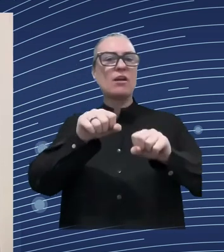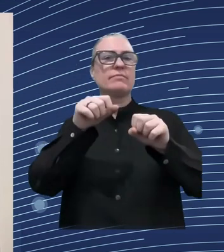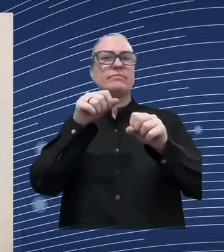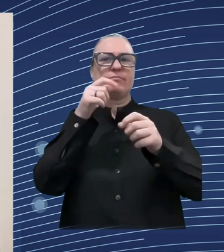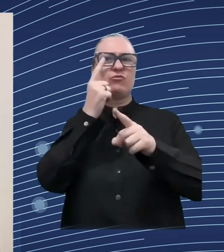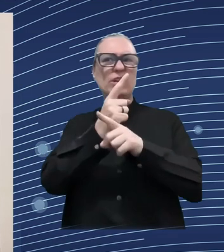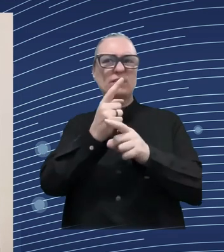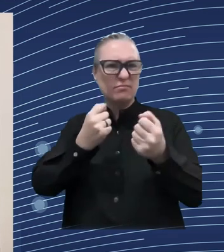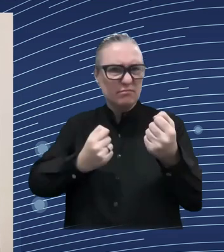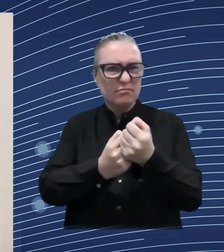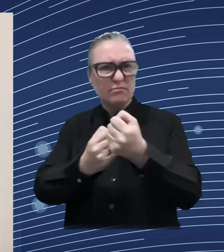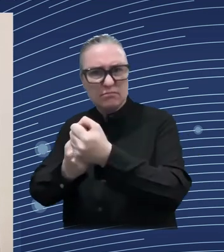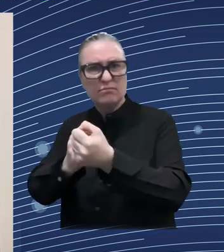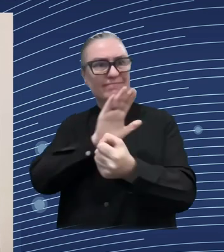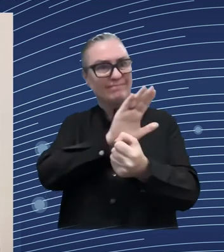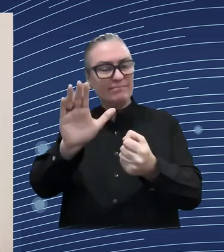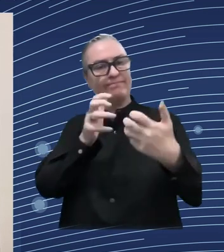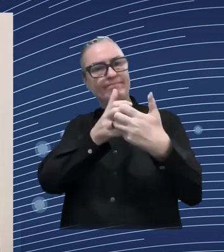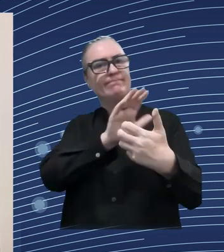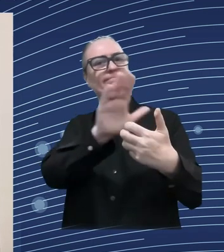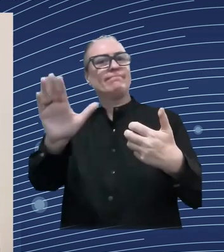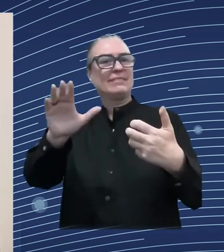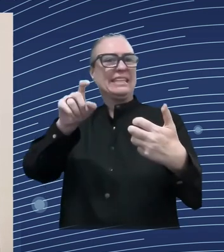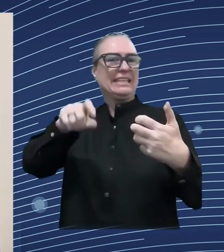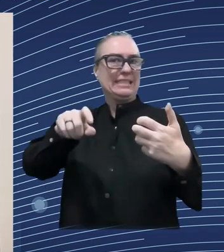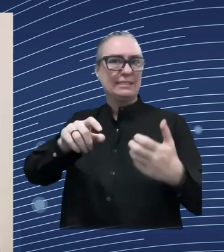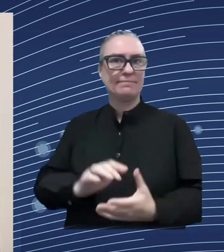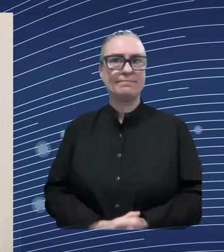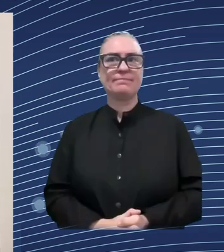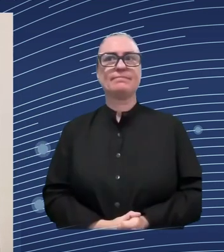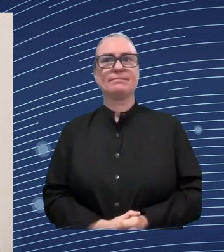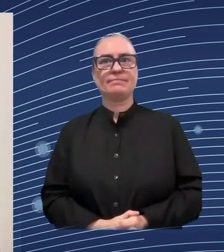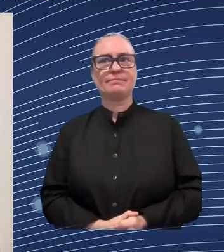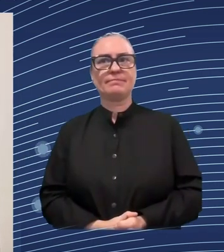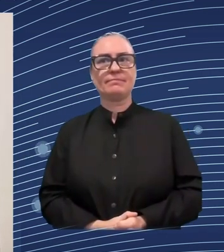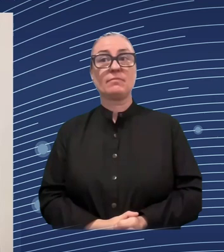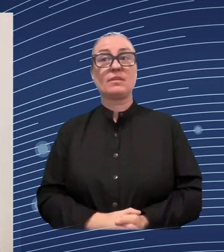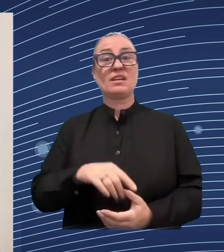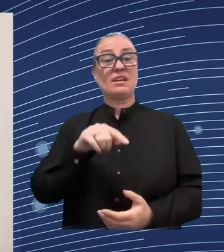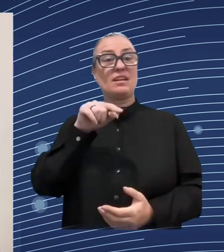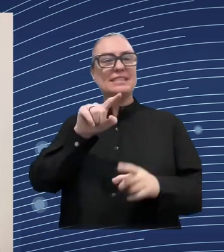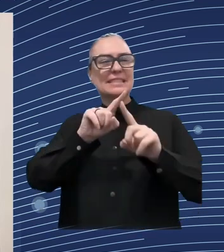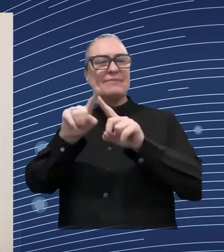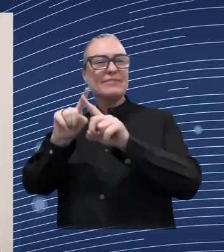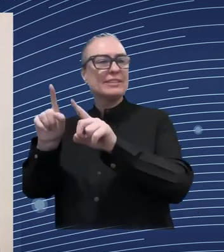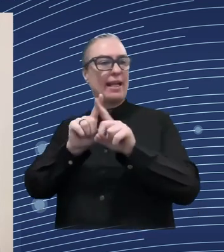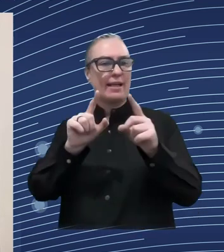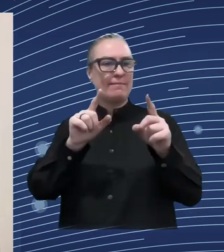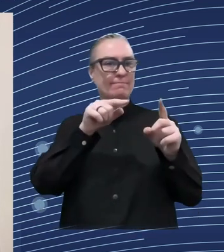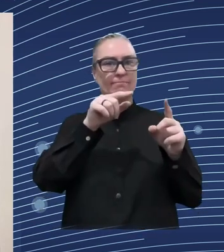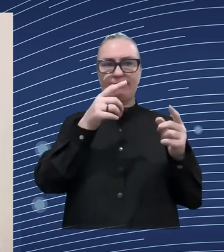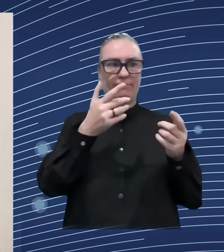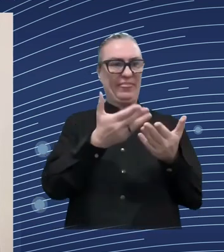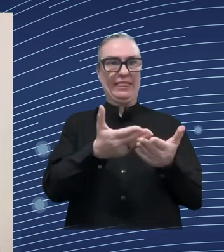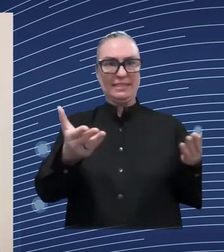and assistive devices are key elements of this rehabilitation process it is also critical for us to ensure that individuals